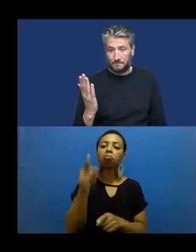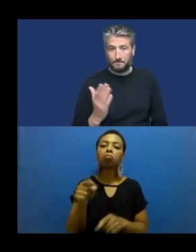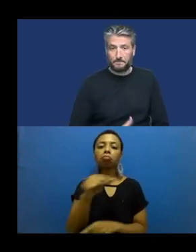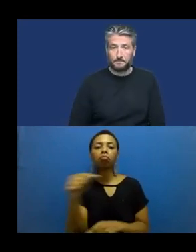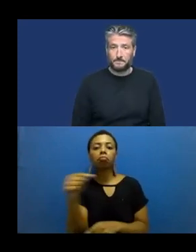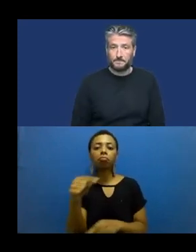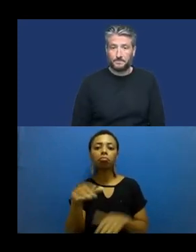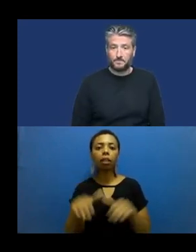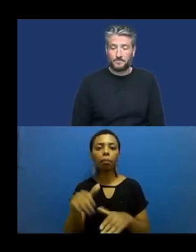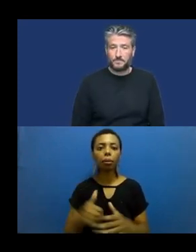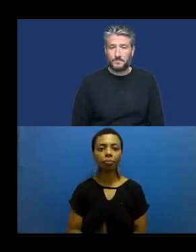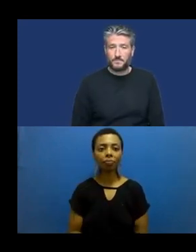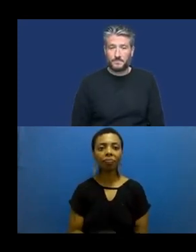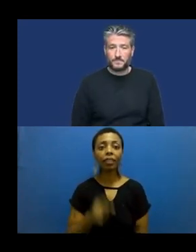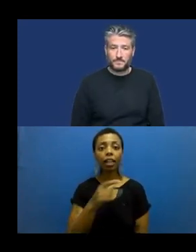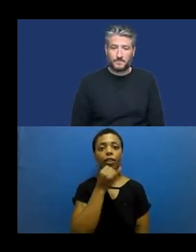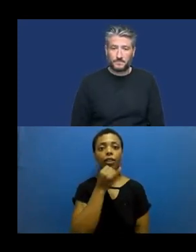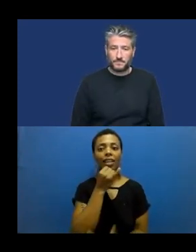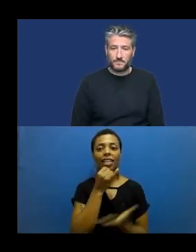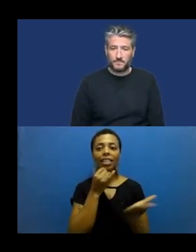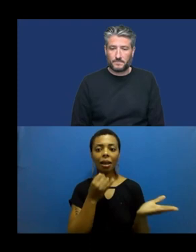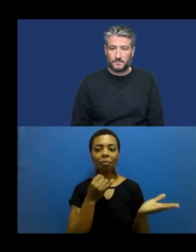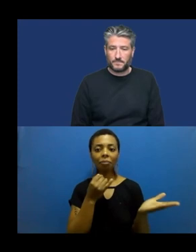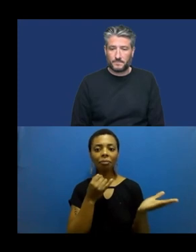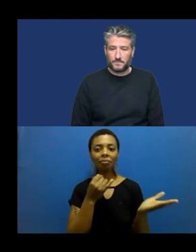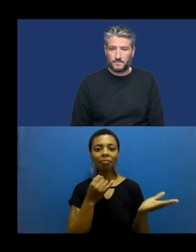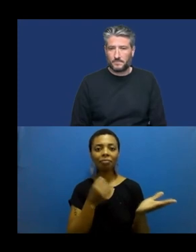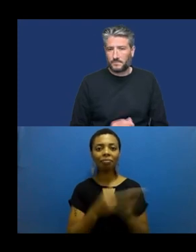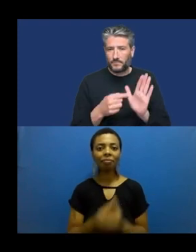Here's an example with the sentence, you go to school tomorrow.